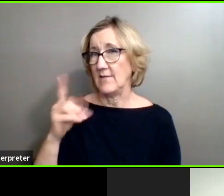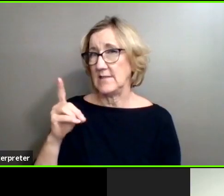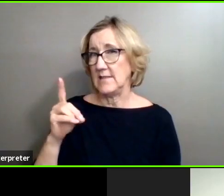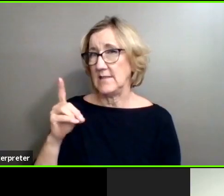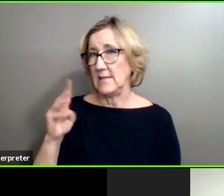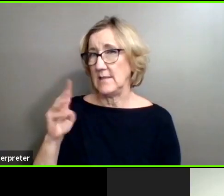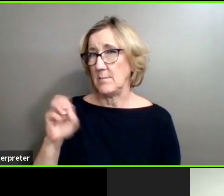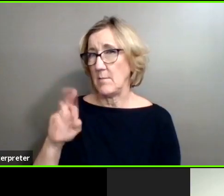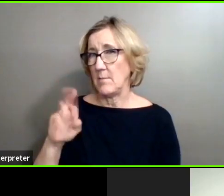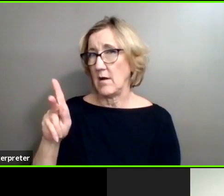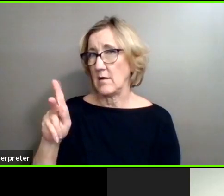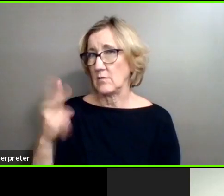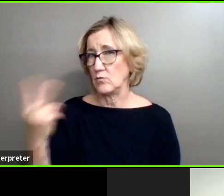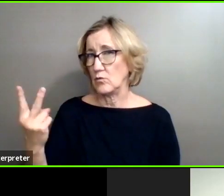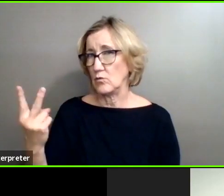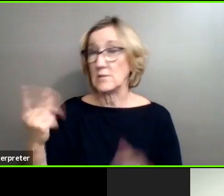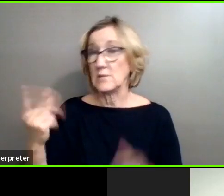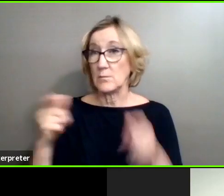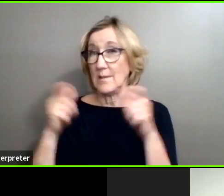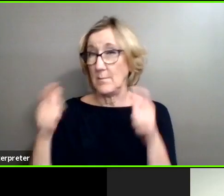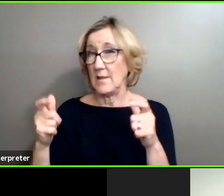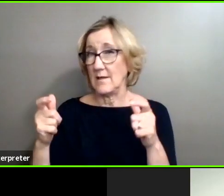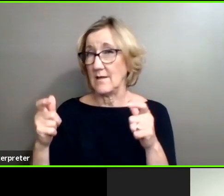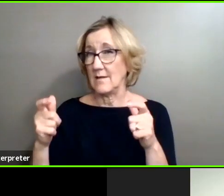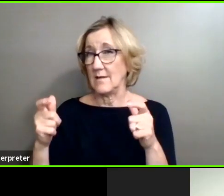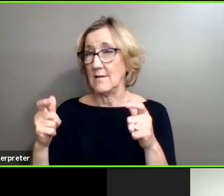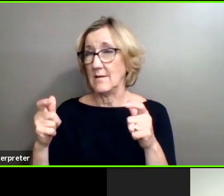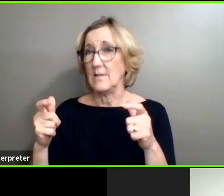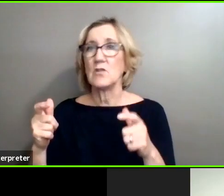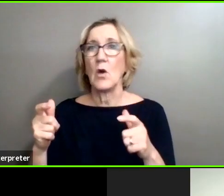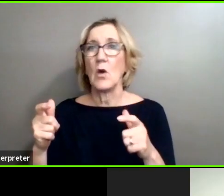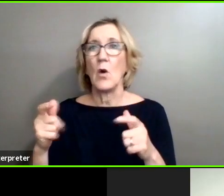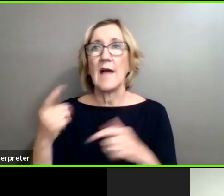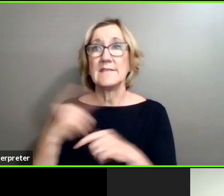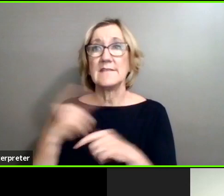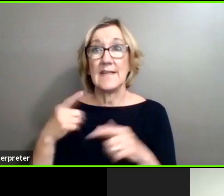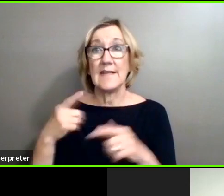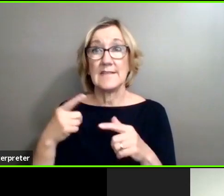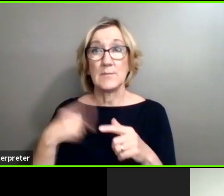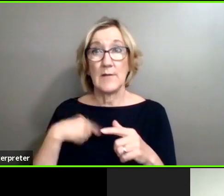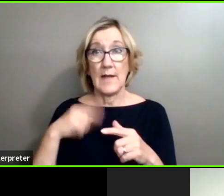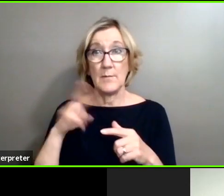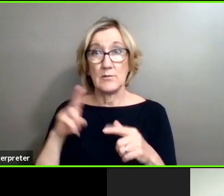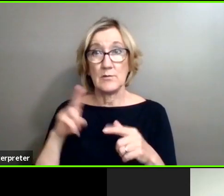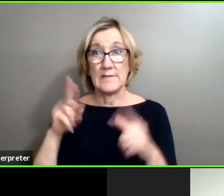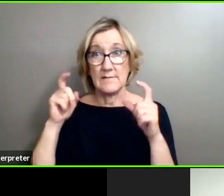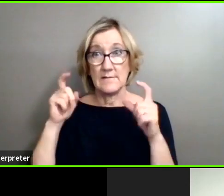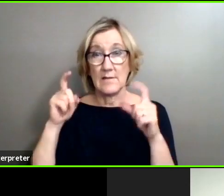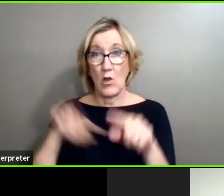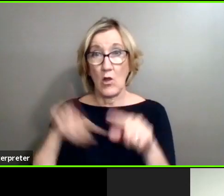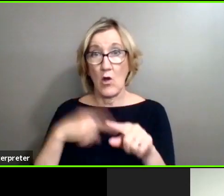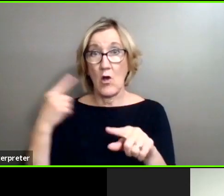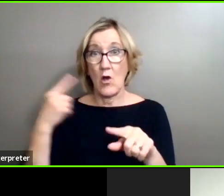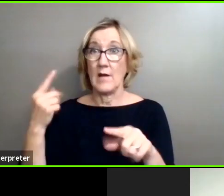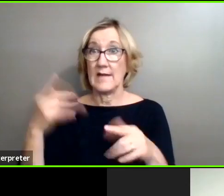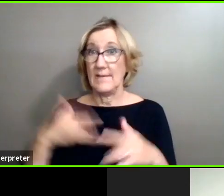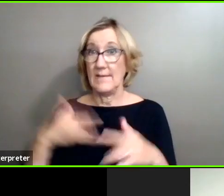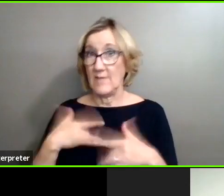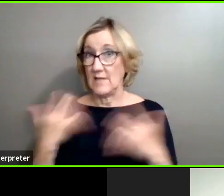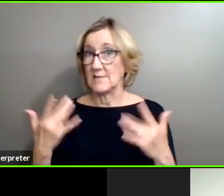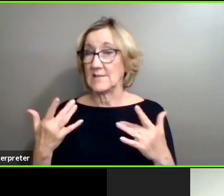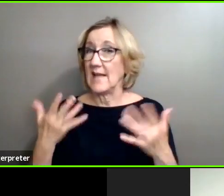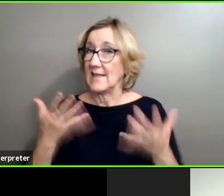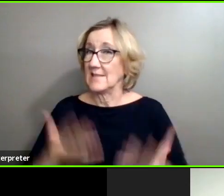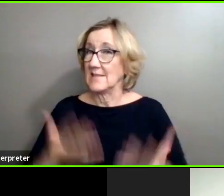pretty big. So, on days where I'm shooting long events, it does get a little heavy to